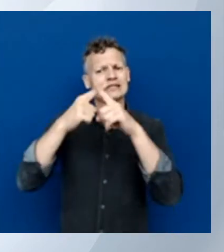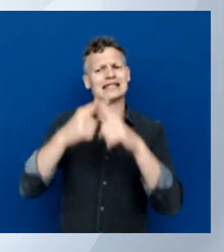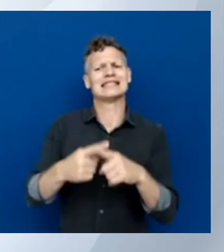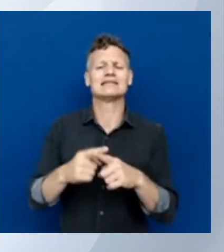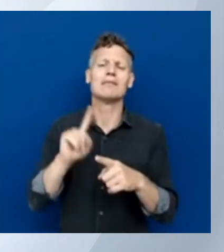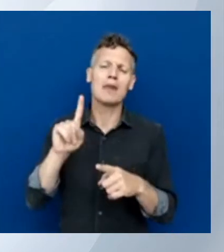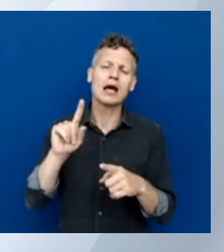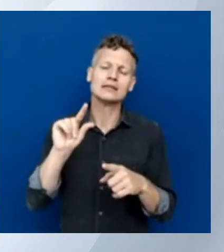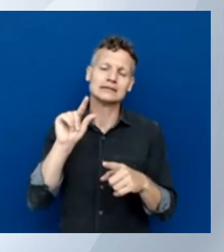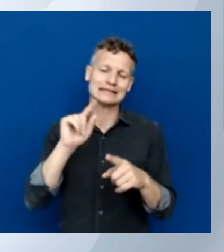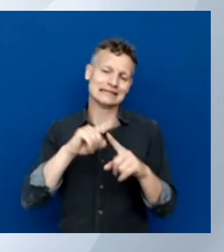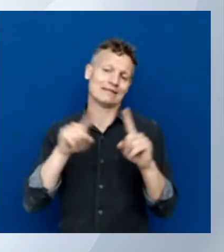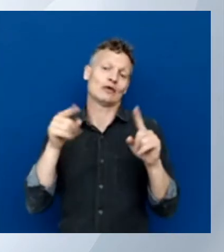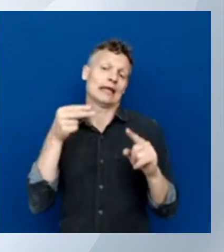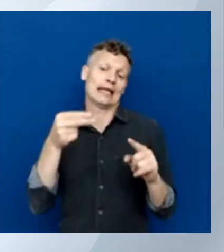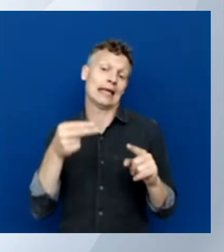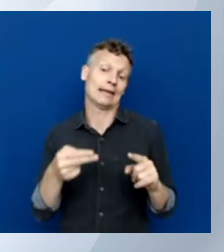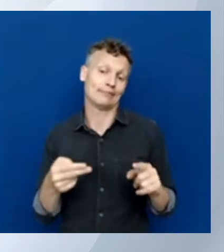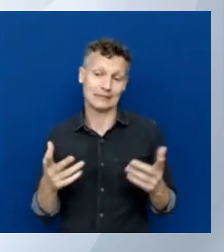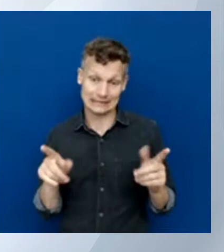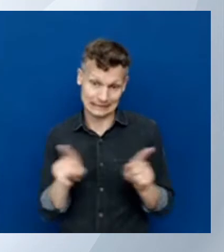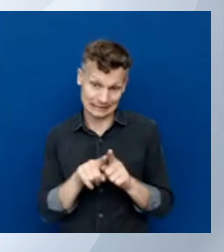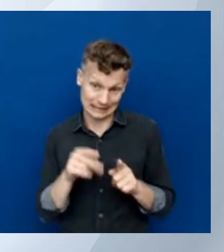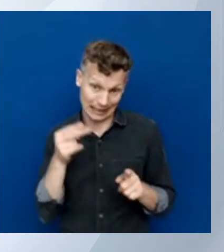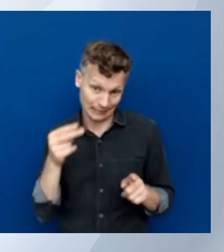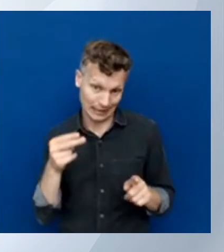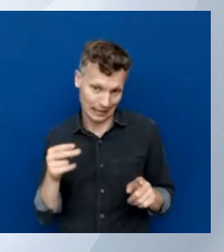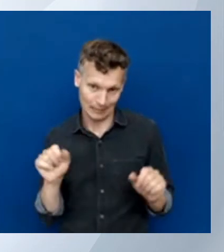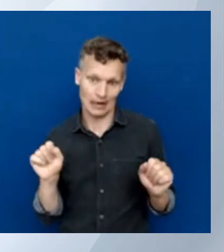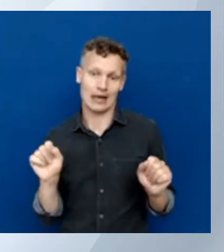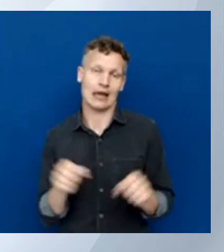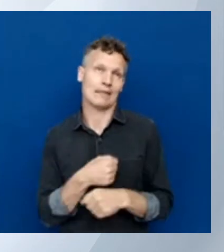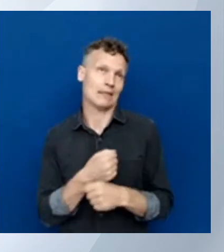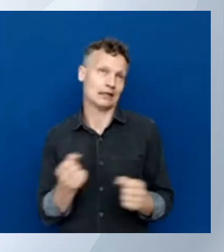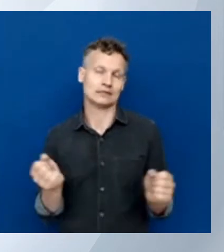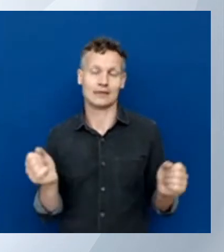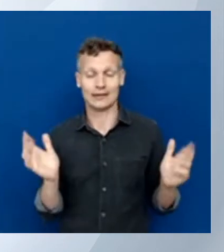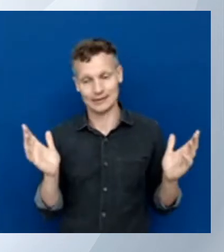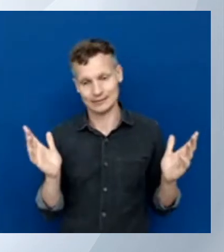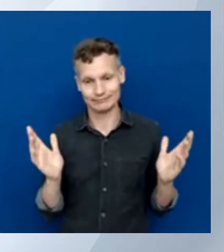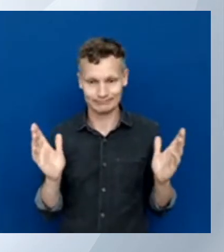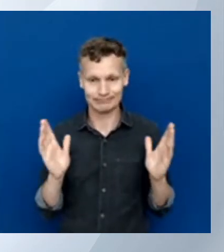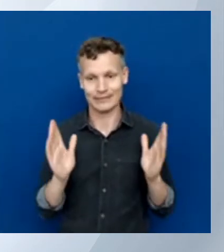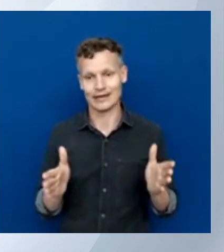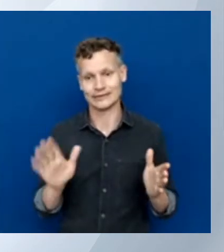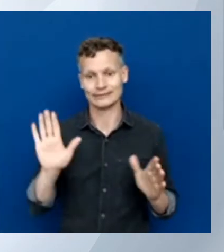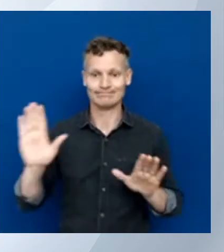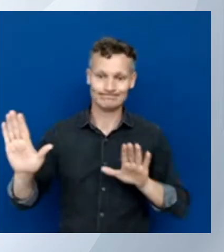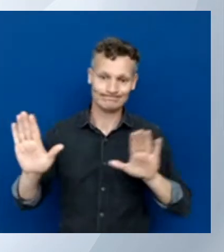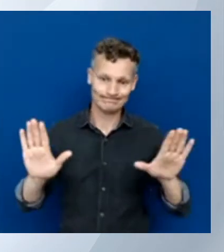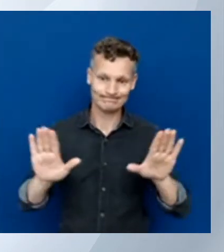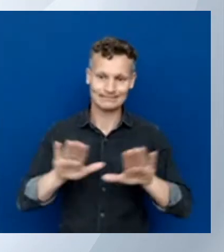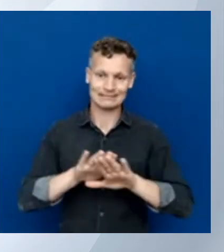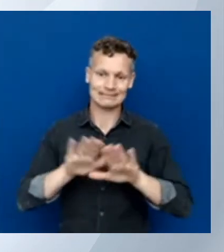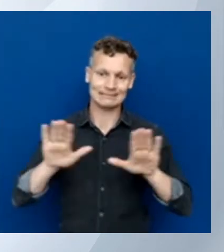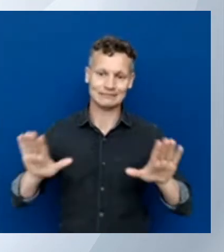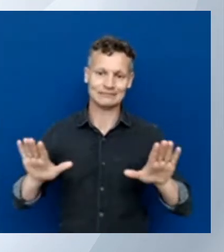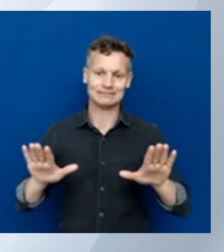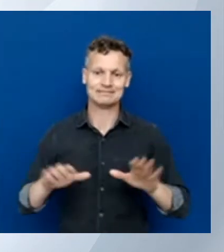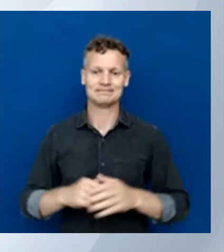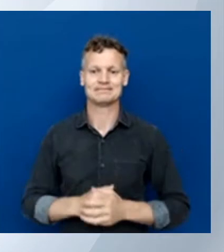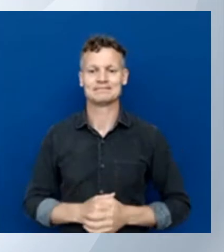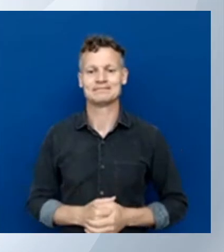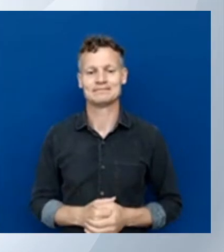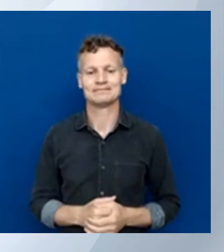So let's say I want to use AZ group and list all the resource groups. Because I want to see those